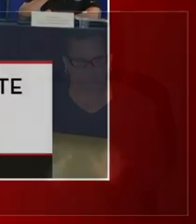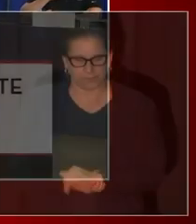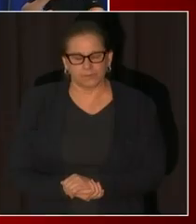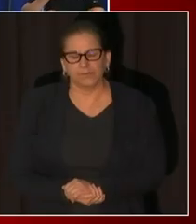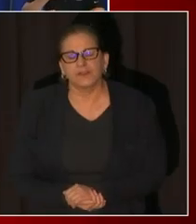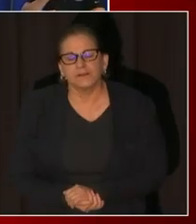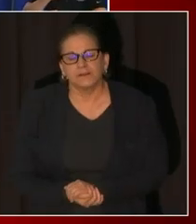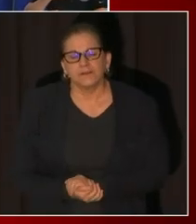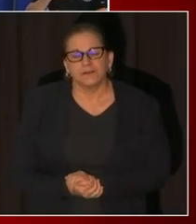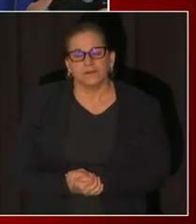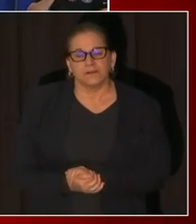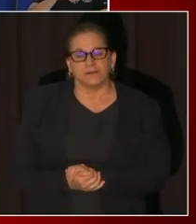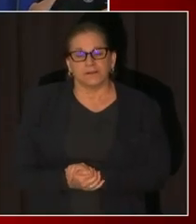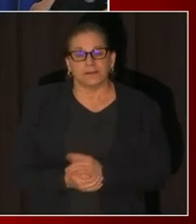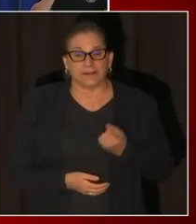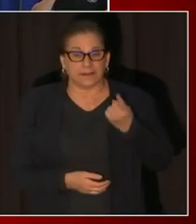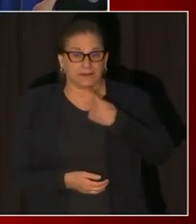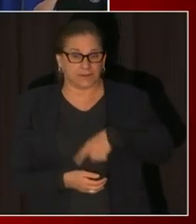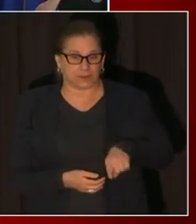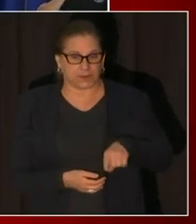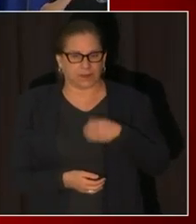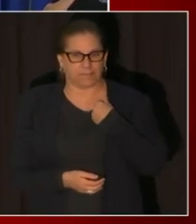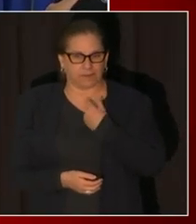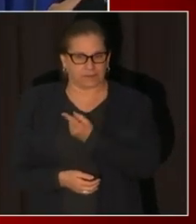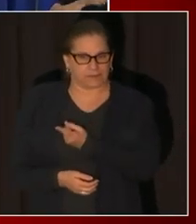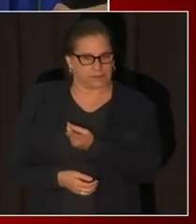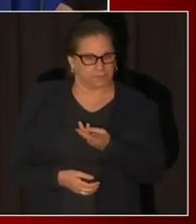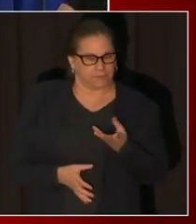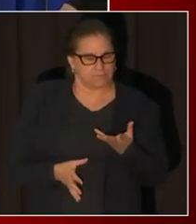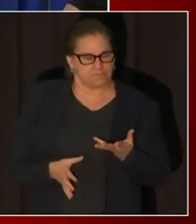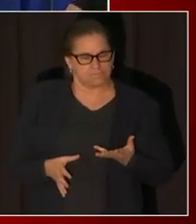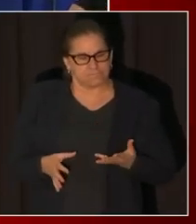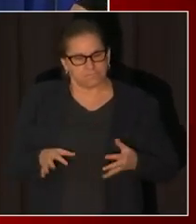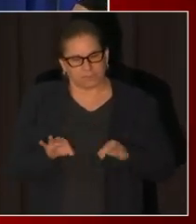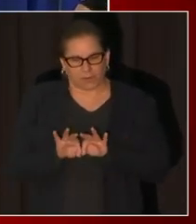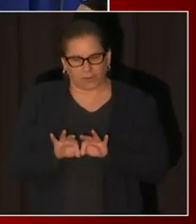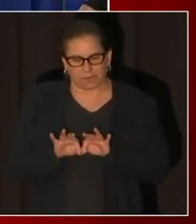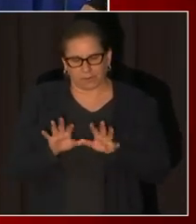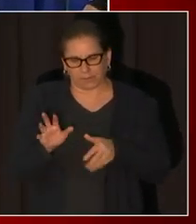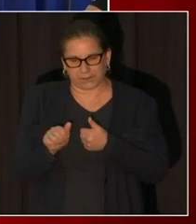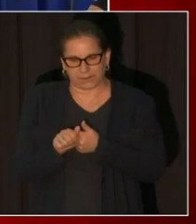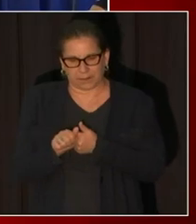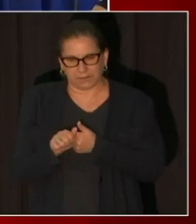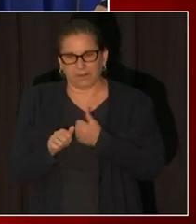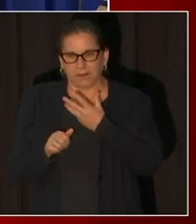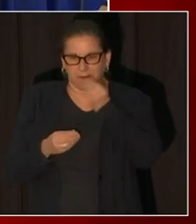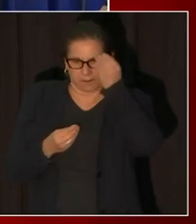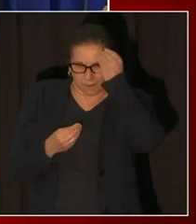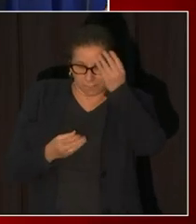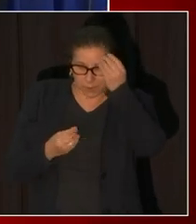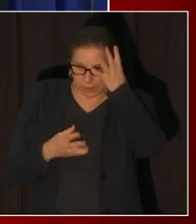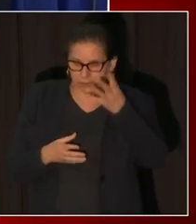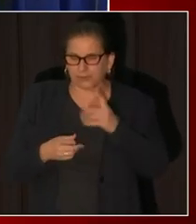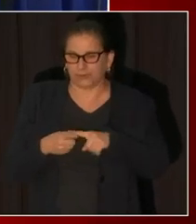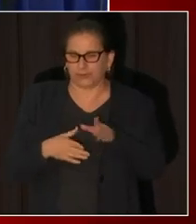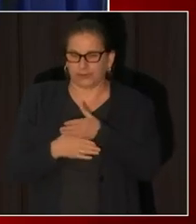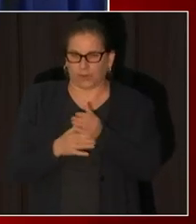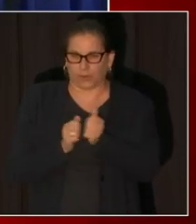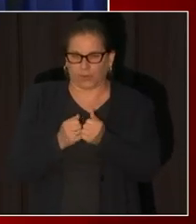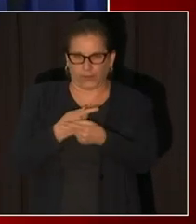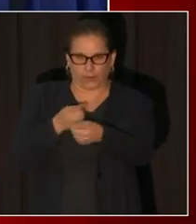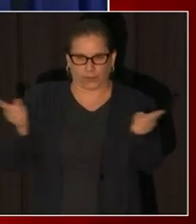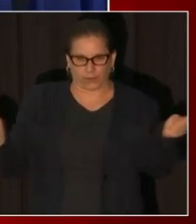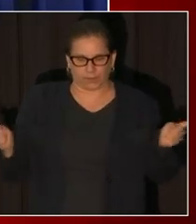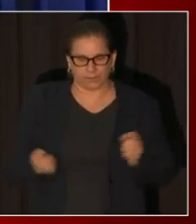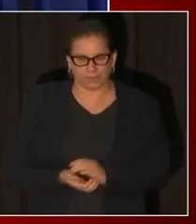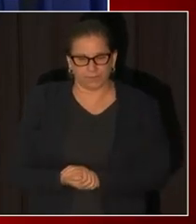week we have a number of very important things to share with you during this time. Monday I will